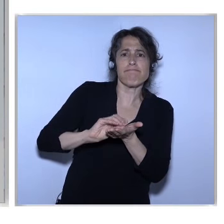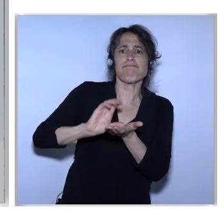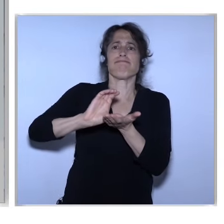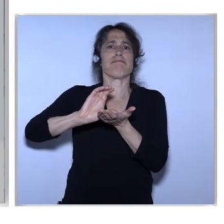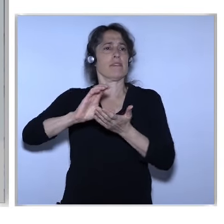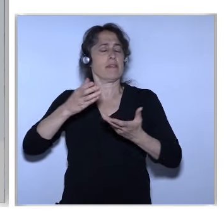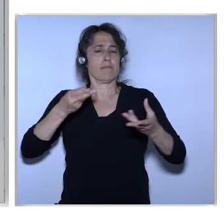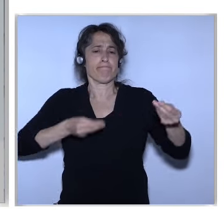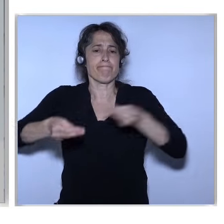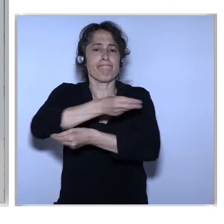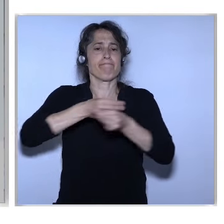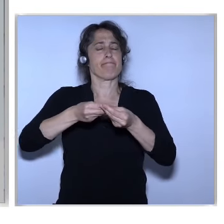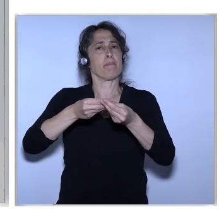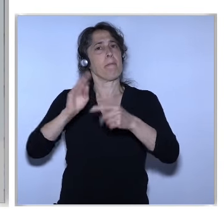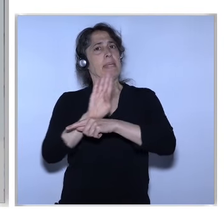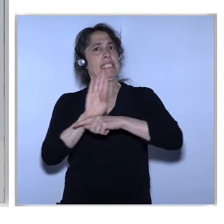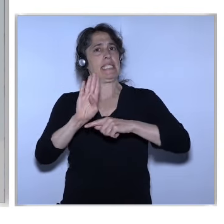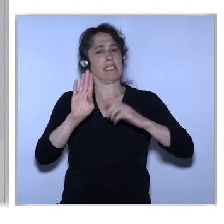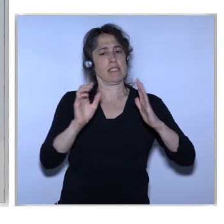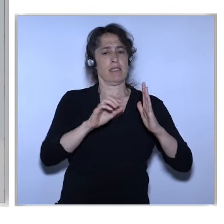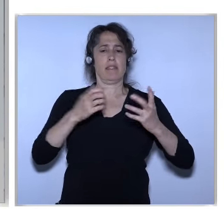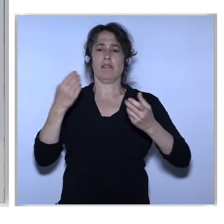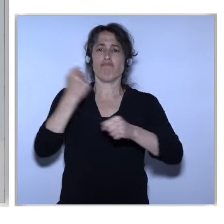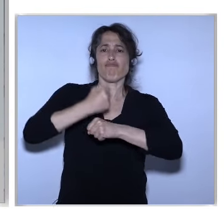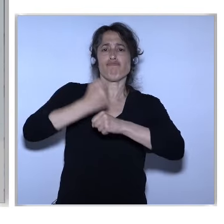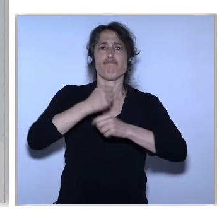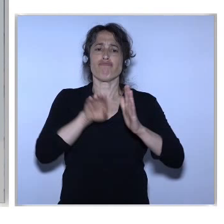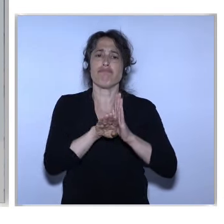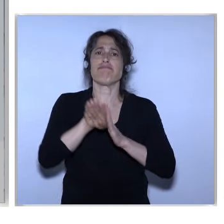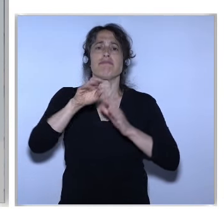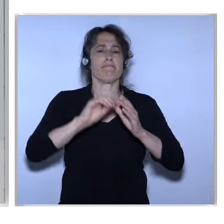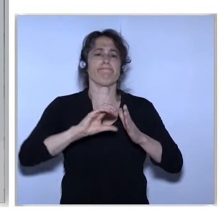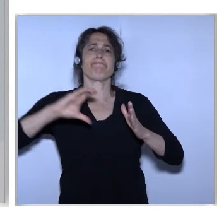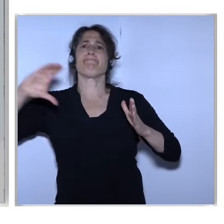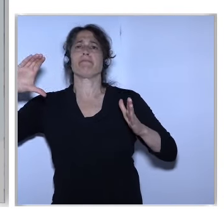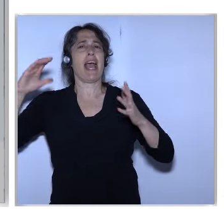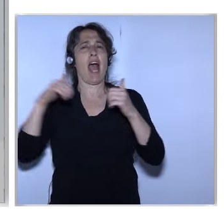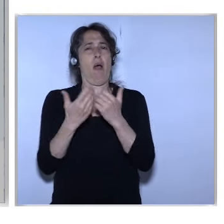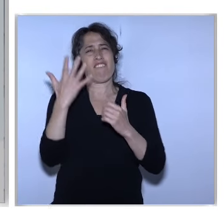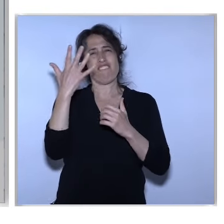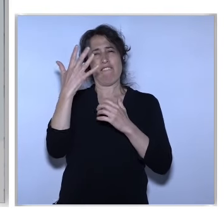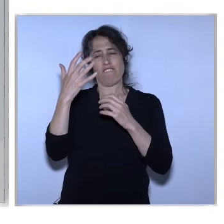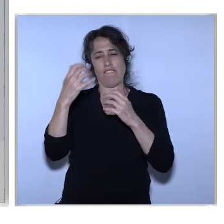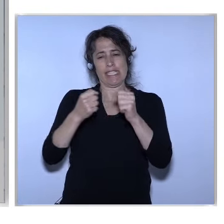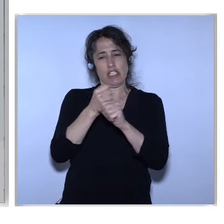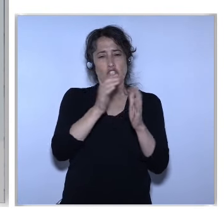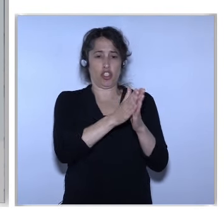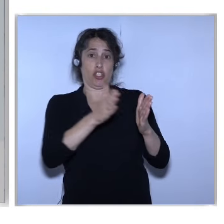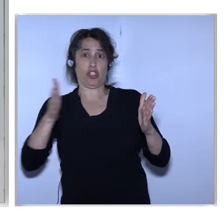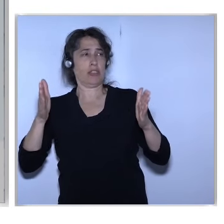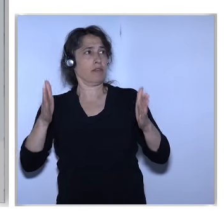defined In our priorities Of the regions And cities For the next Five year period It's integrating